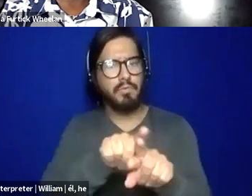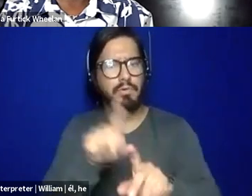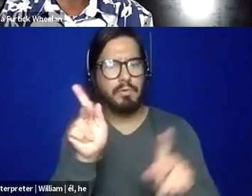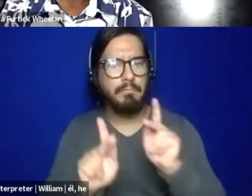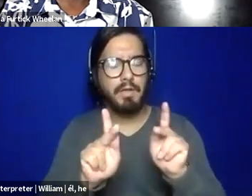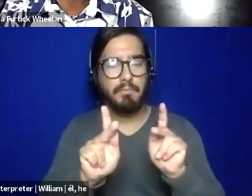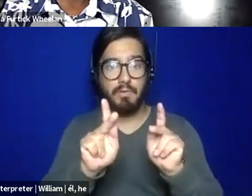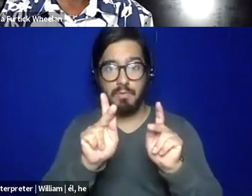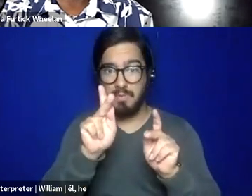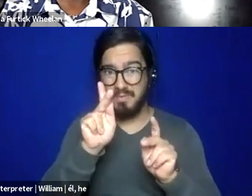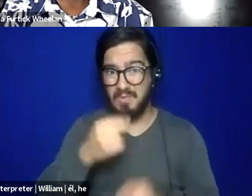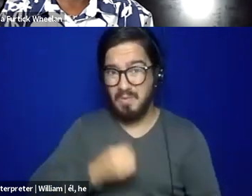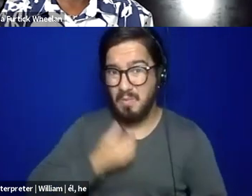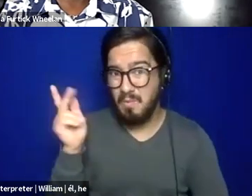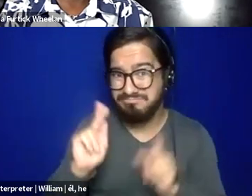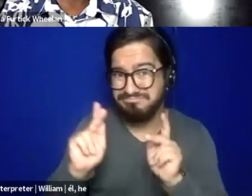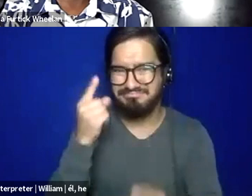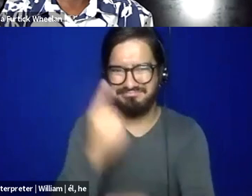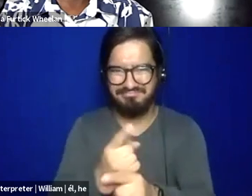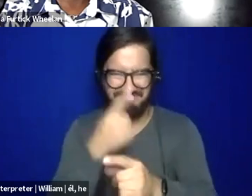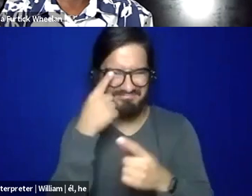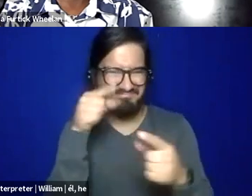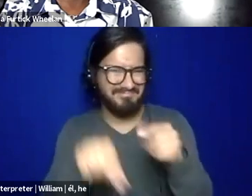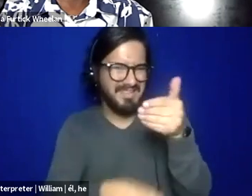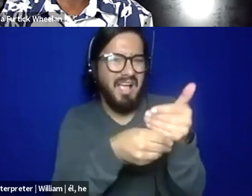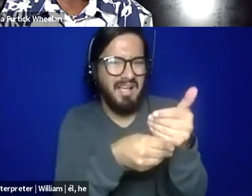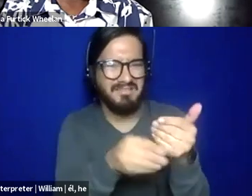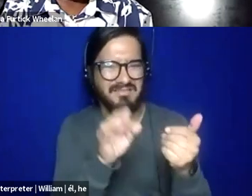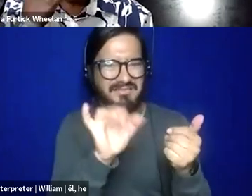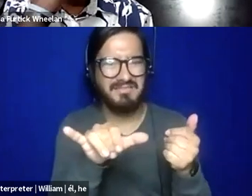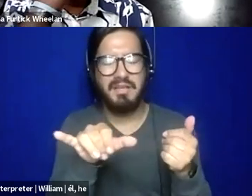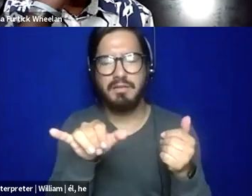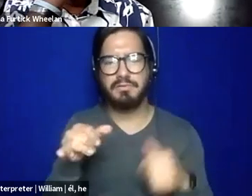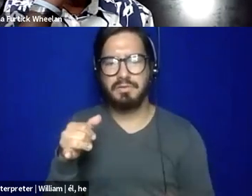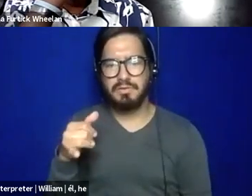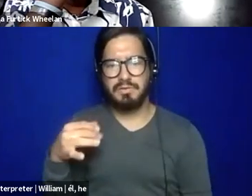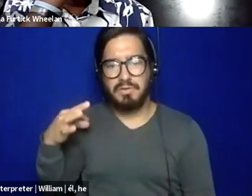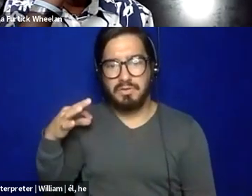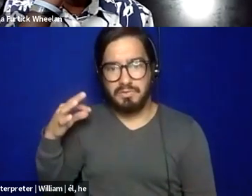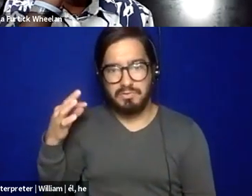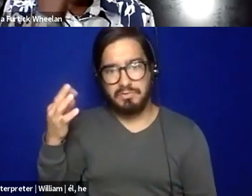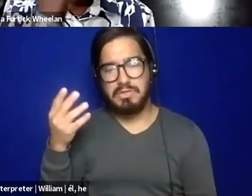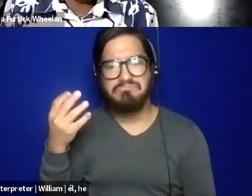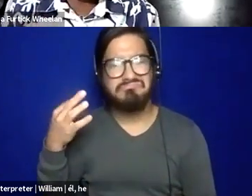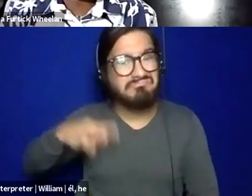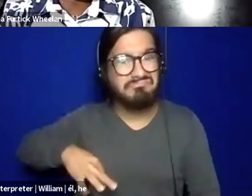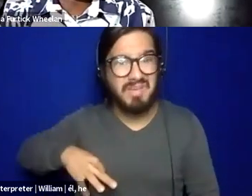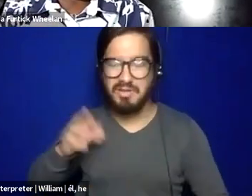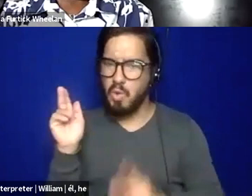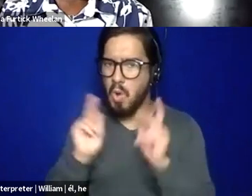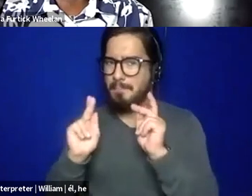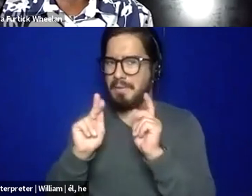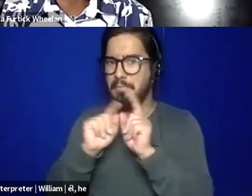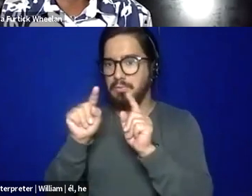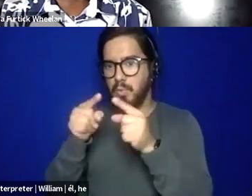um, it also is useful to have people around you that, that do think like you, it's useful to have people that disagree with you